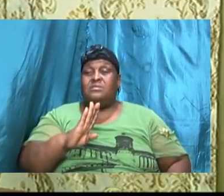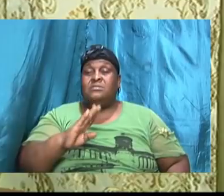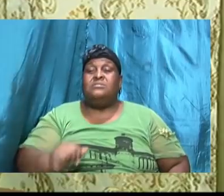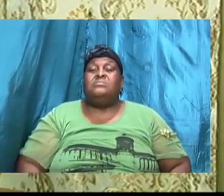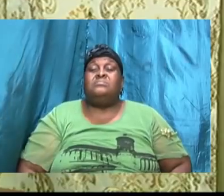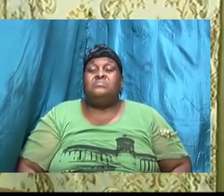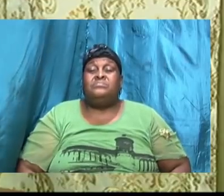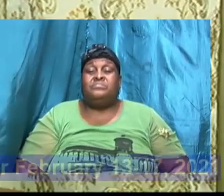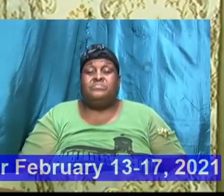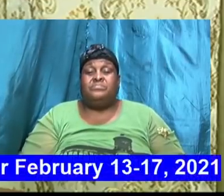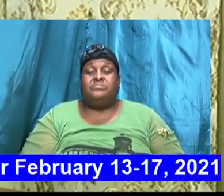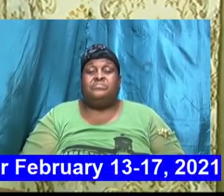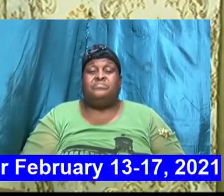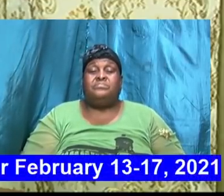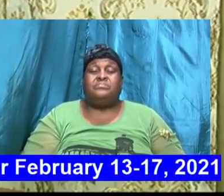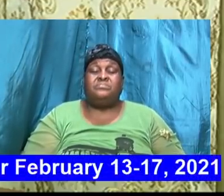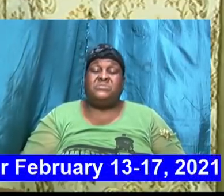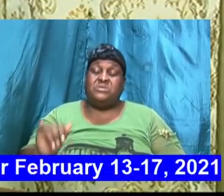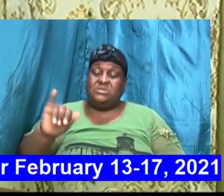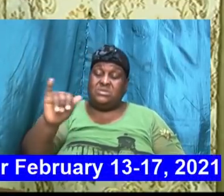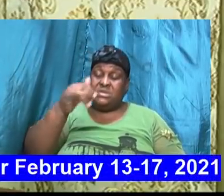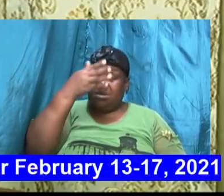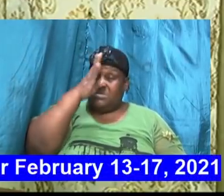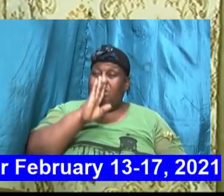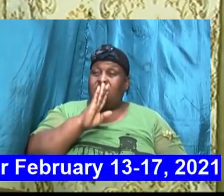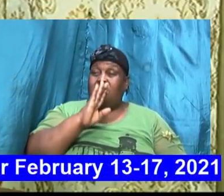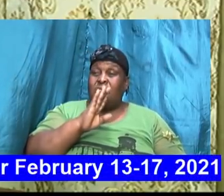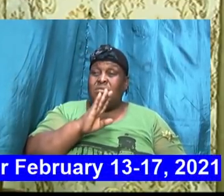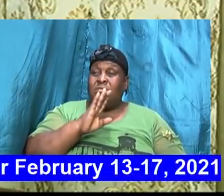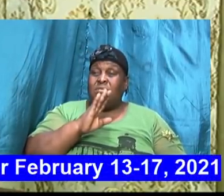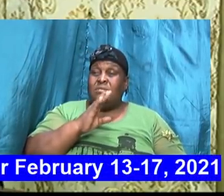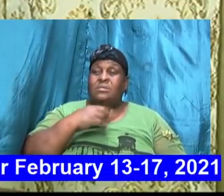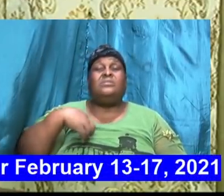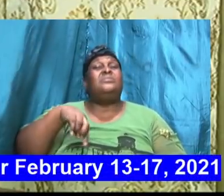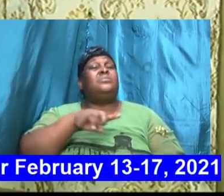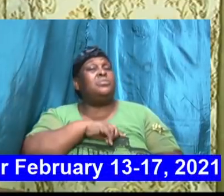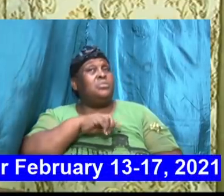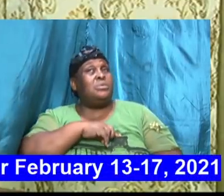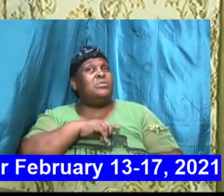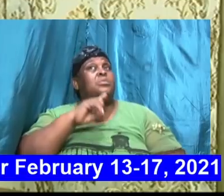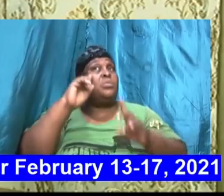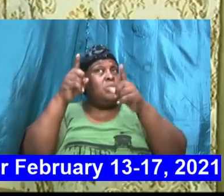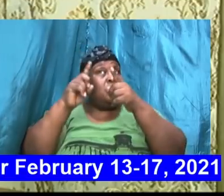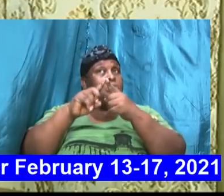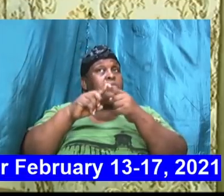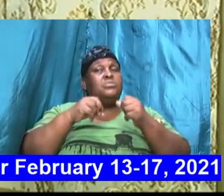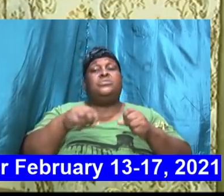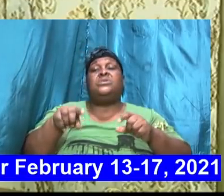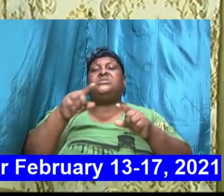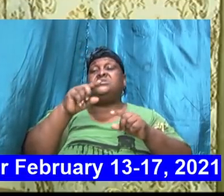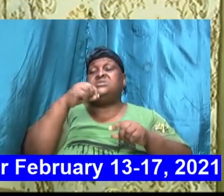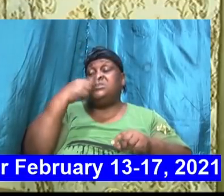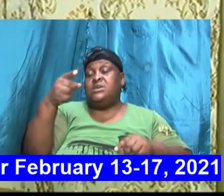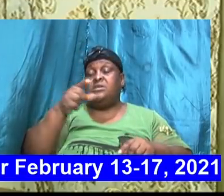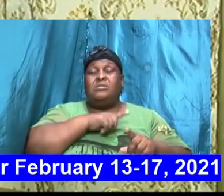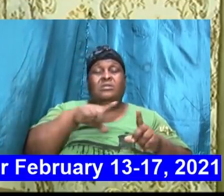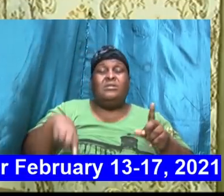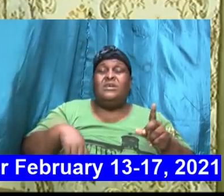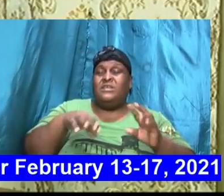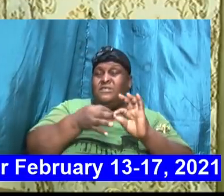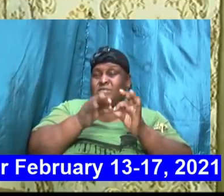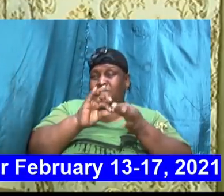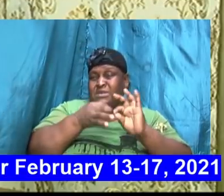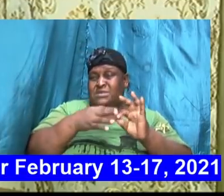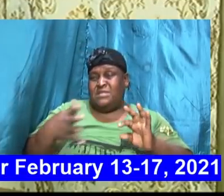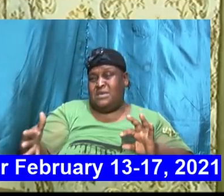and it is the same God that we know go to and say God fix this thing for me but when we